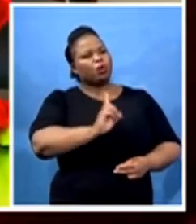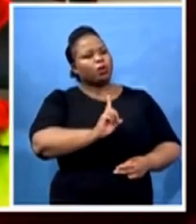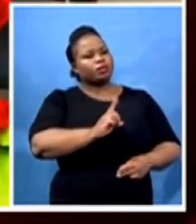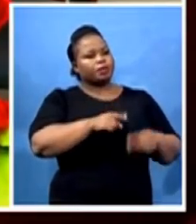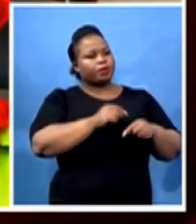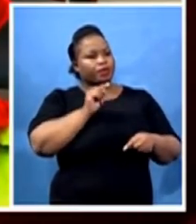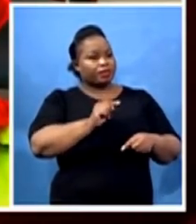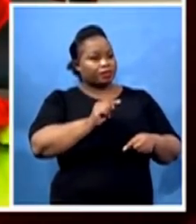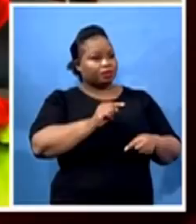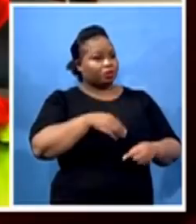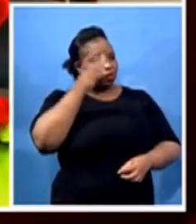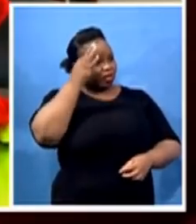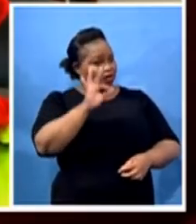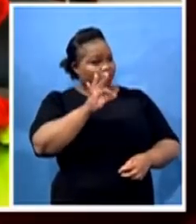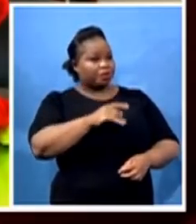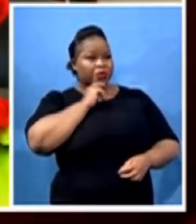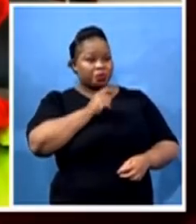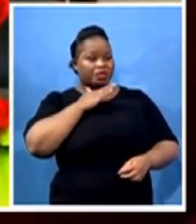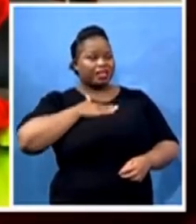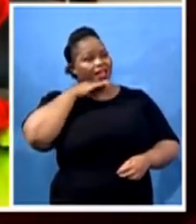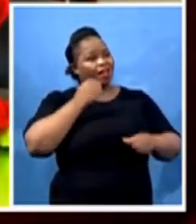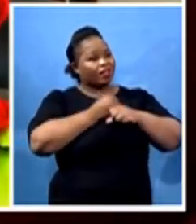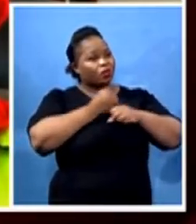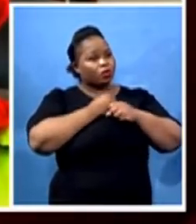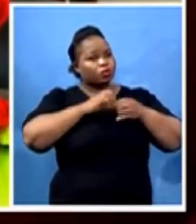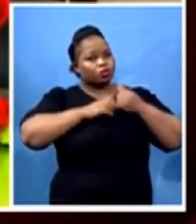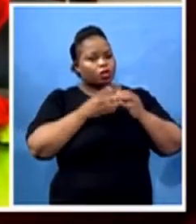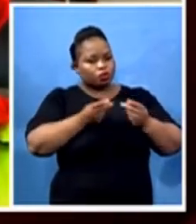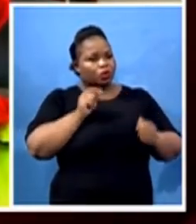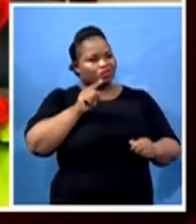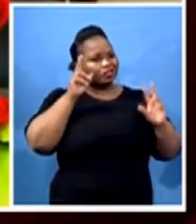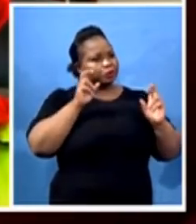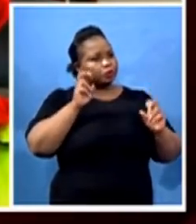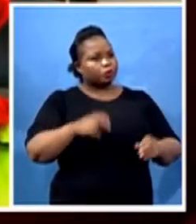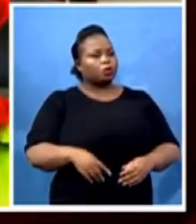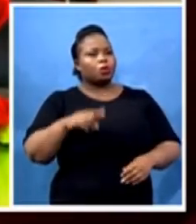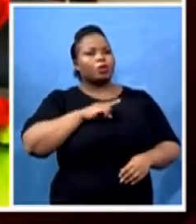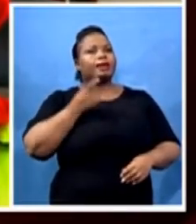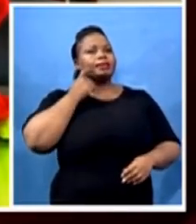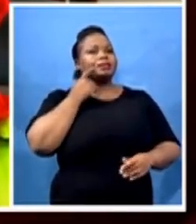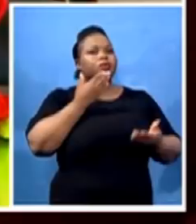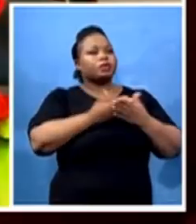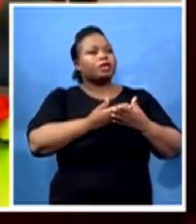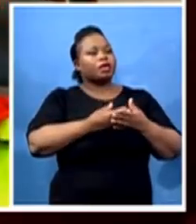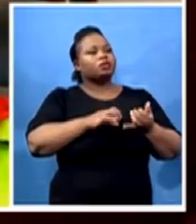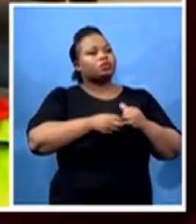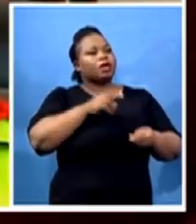enough in order to sort that out so that we can deal with this pandemic, epidemic in South Africa?